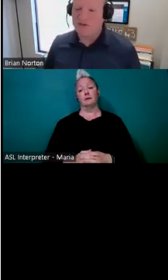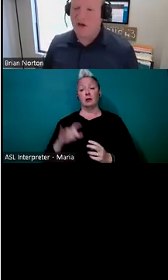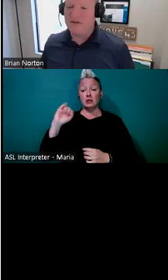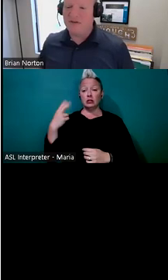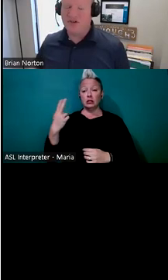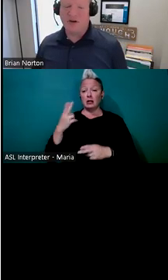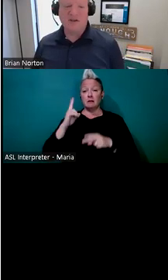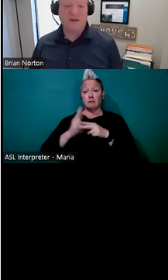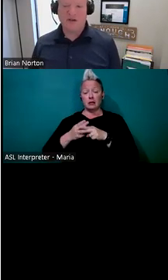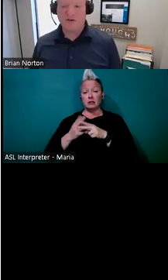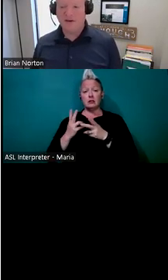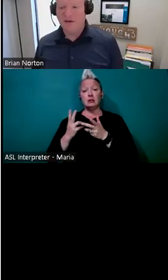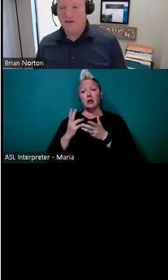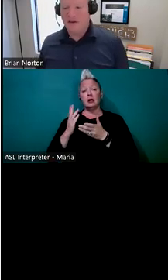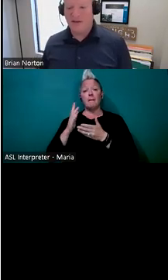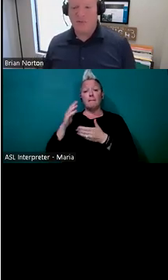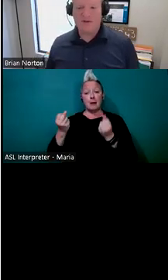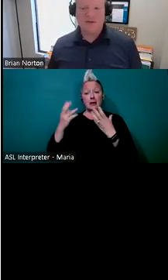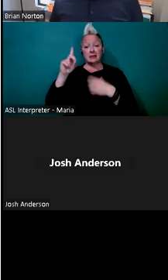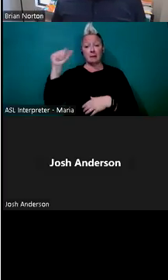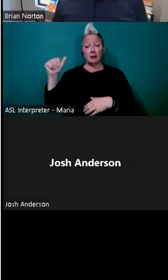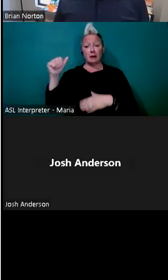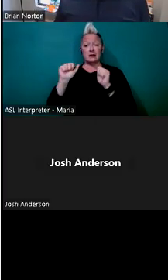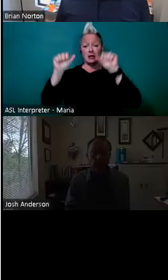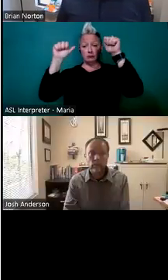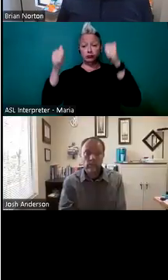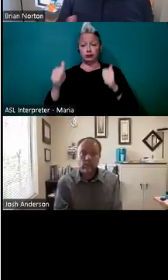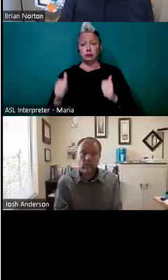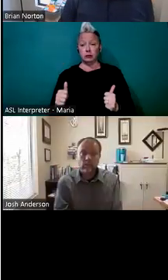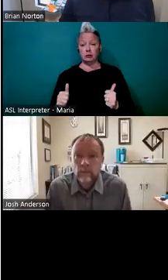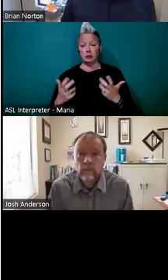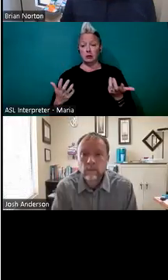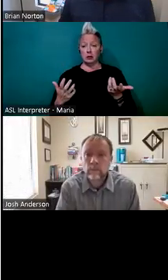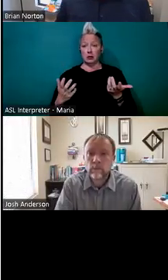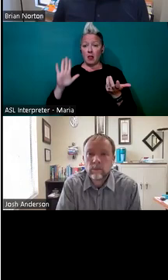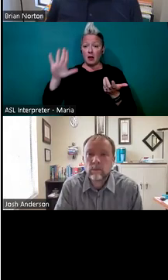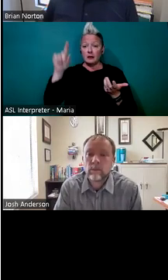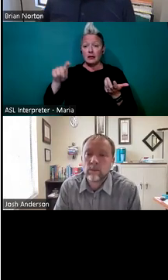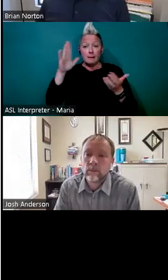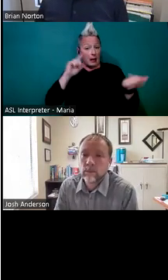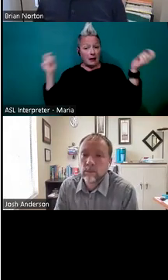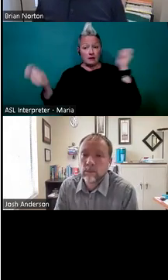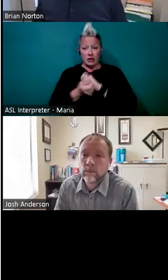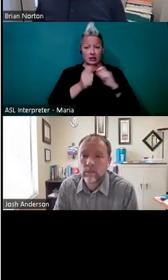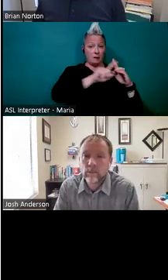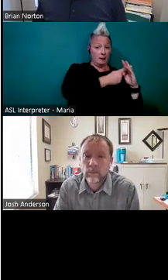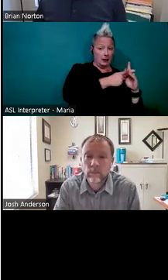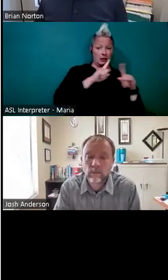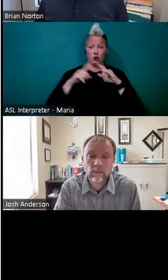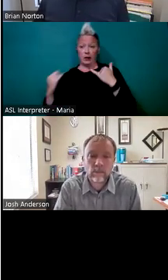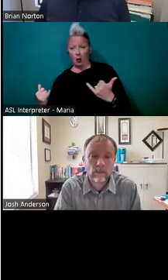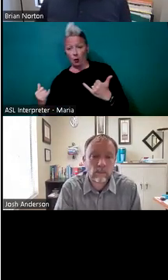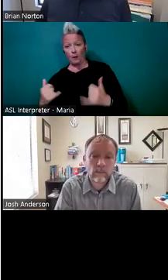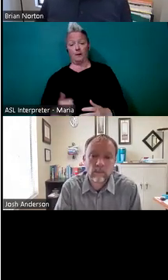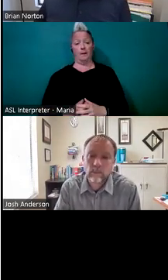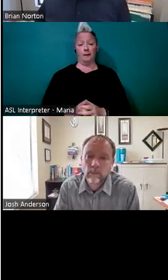disability is often degenerative in nature and the person's needs might've changed from when we did the avow at the beginning. You may also find